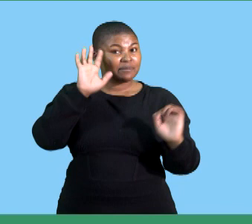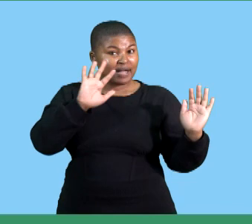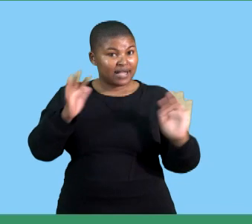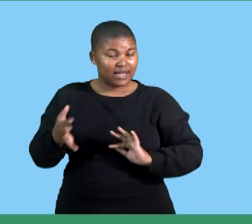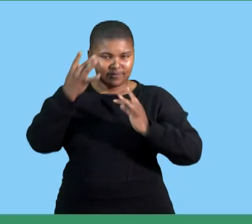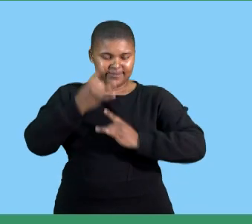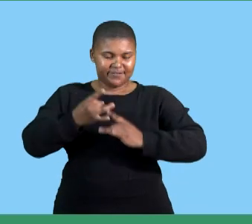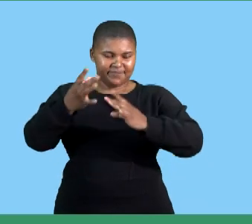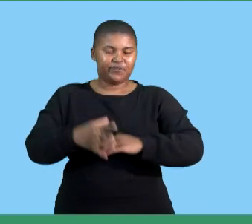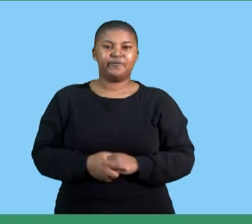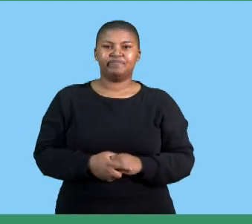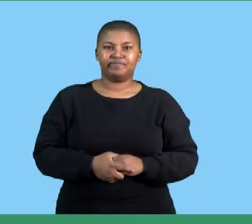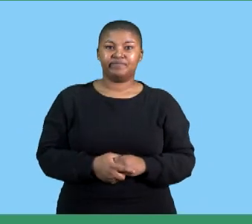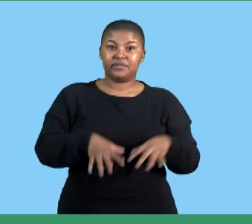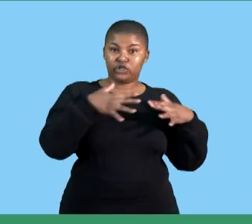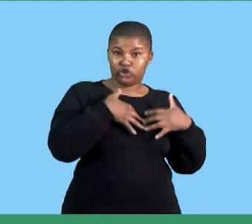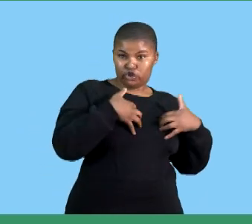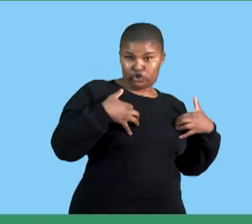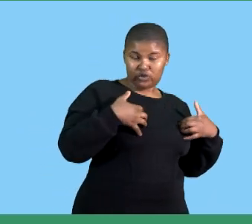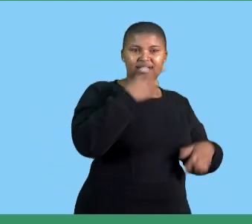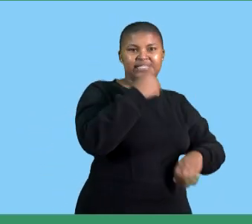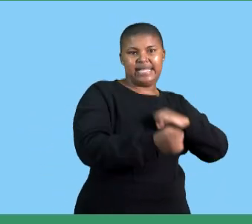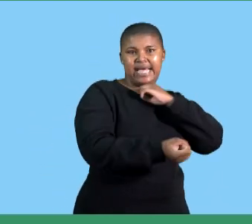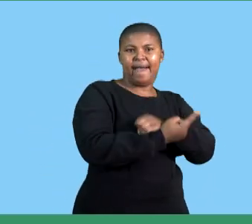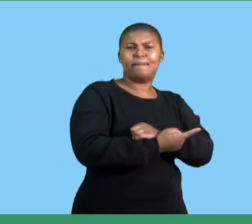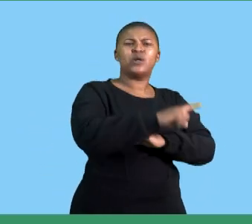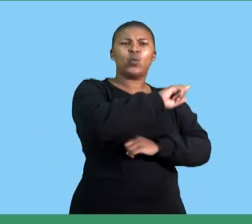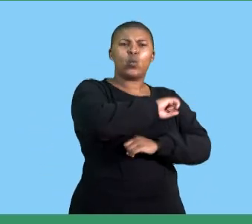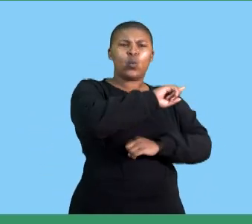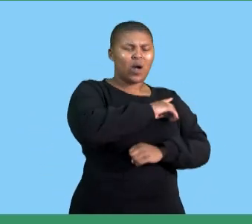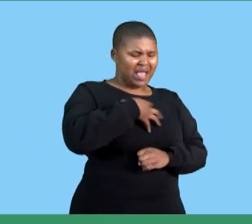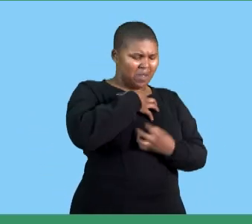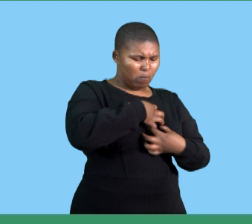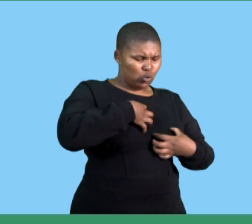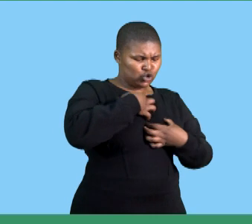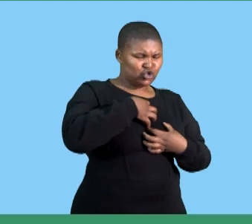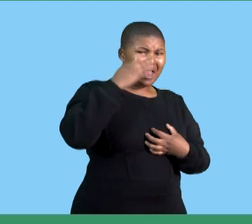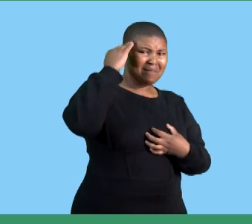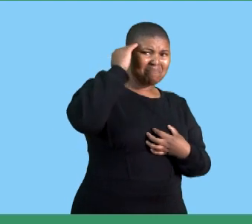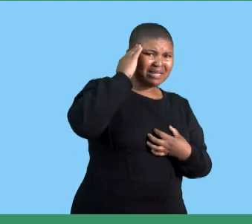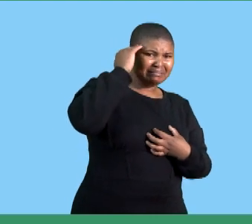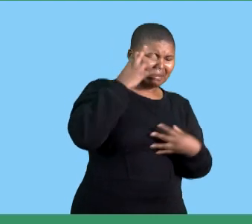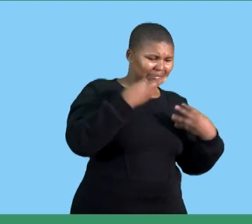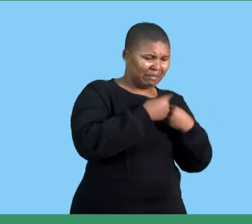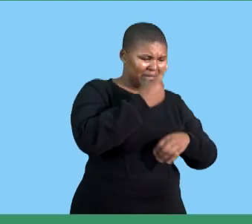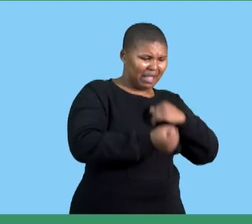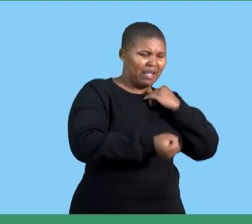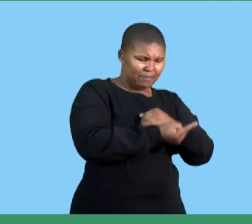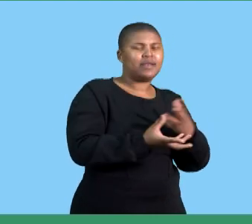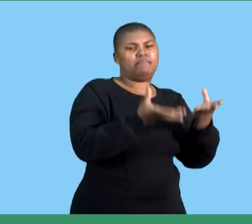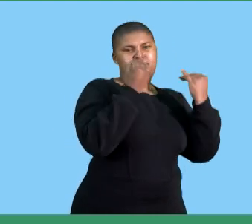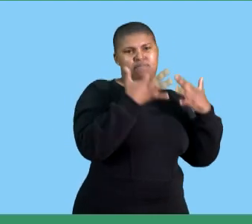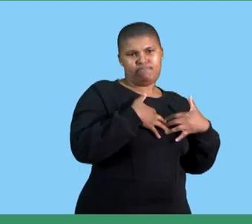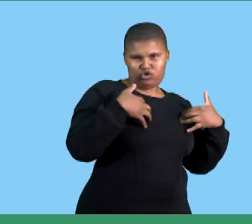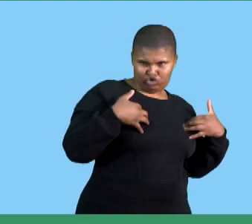is that stress happens as a result of an emotional as well as a mental strain